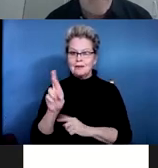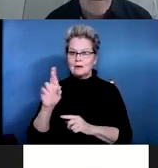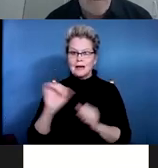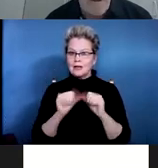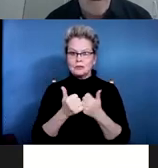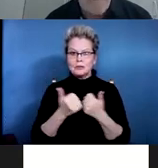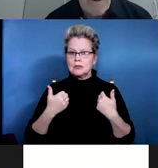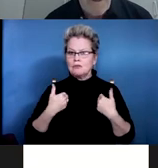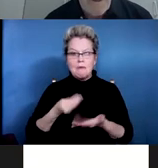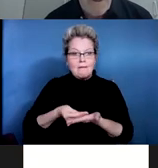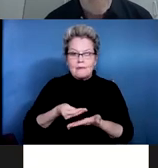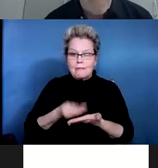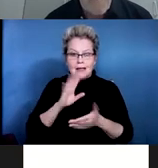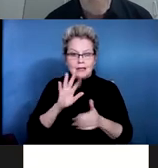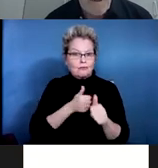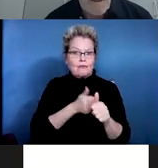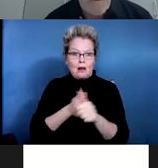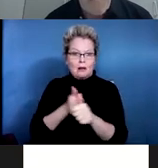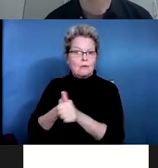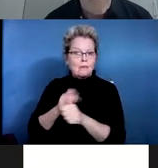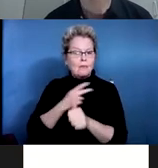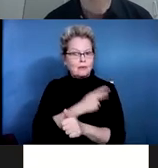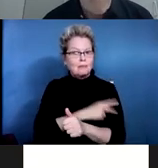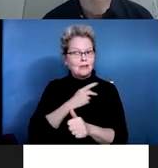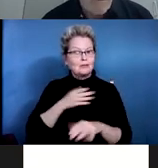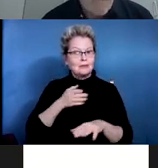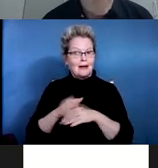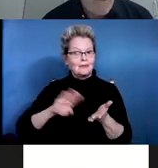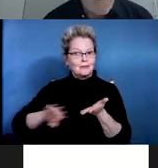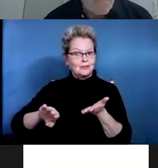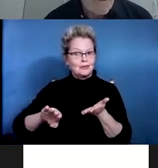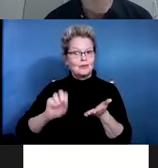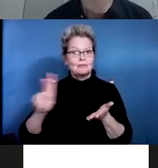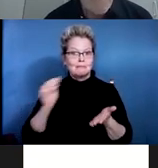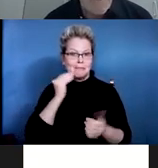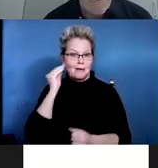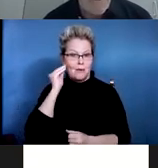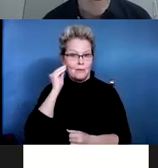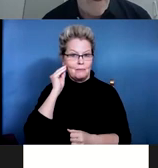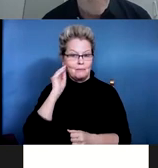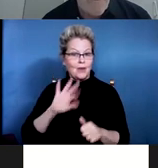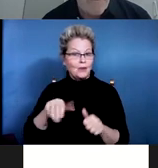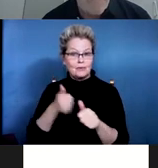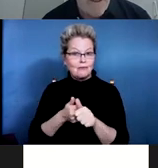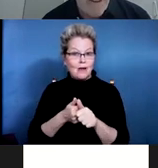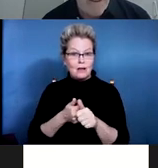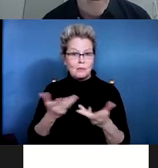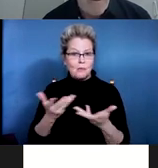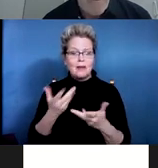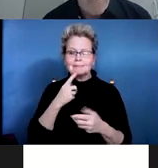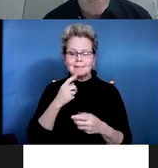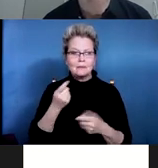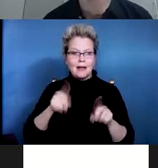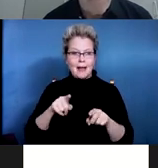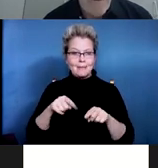-up post-discharge. And so, um, you know, the, what the follow-up will be, will be in the outpatient setting.